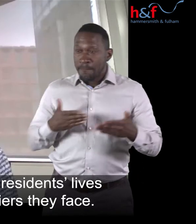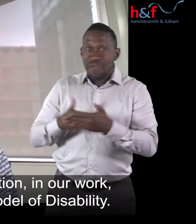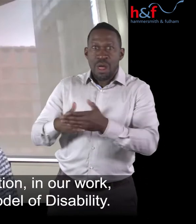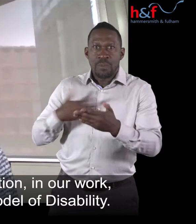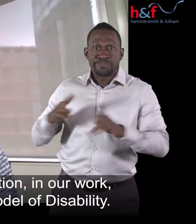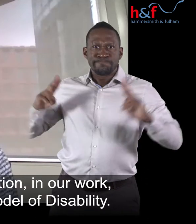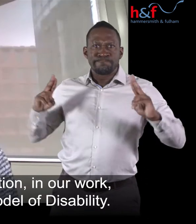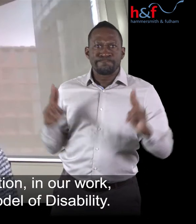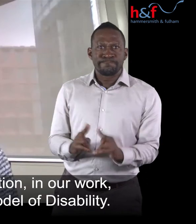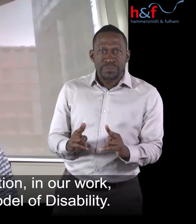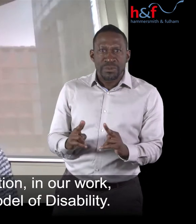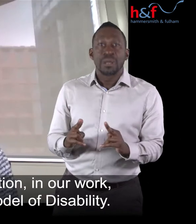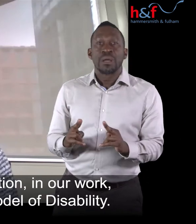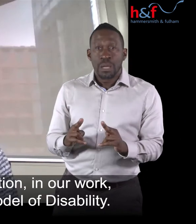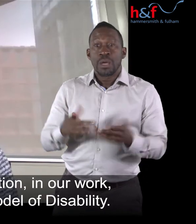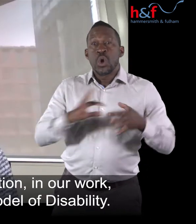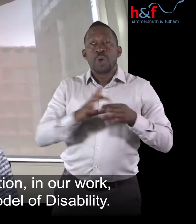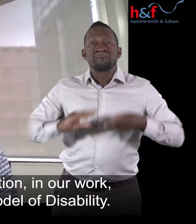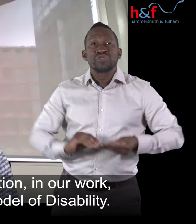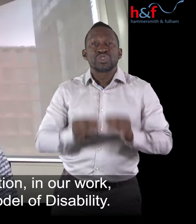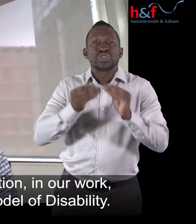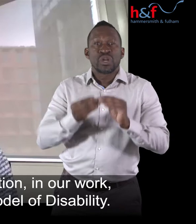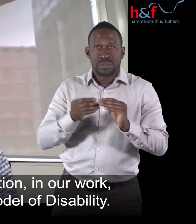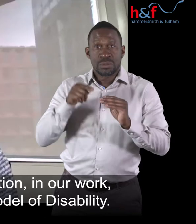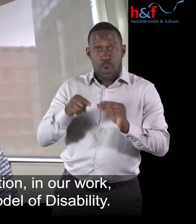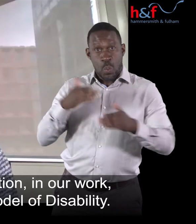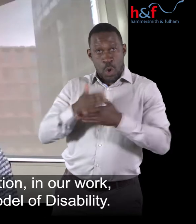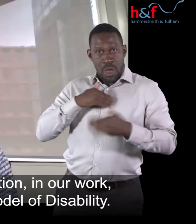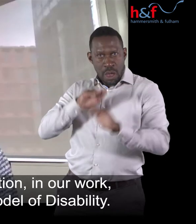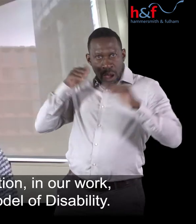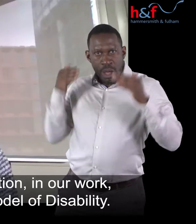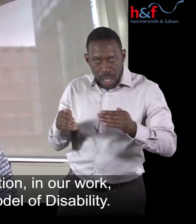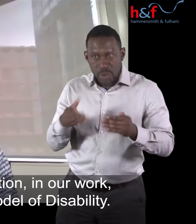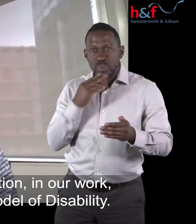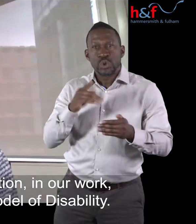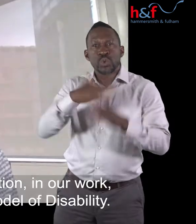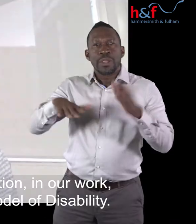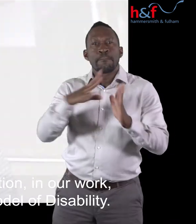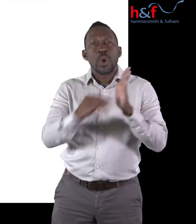As well as co-production, in our work we use the social model of disability.